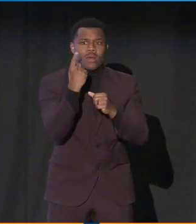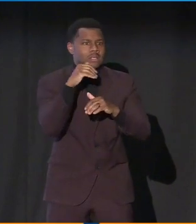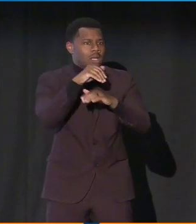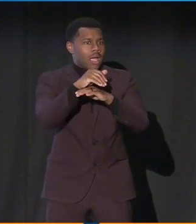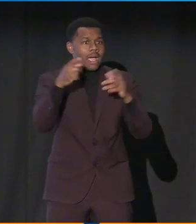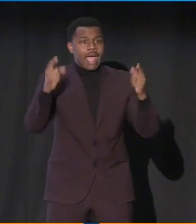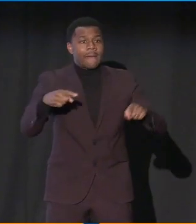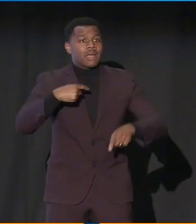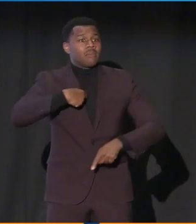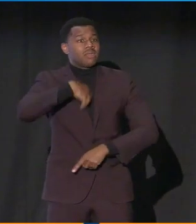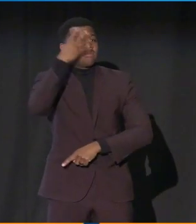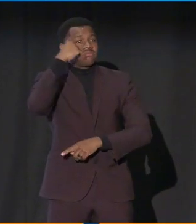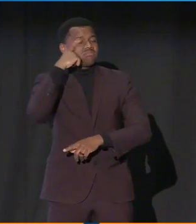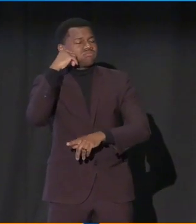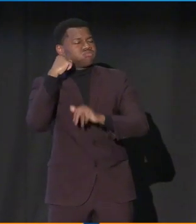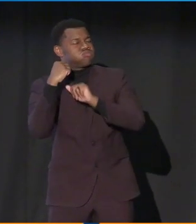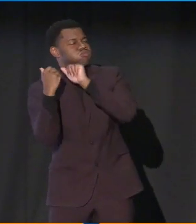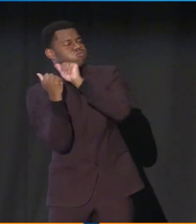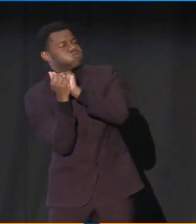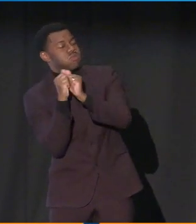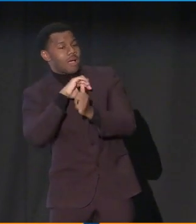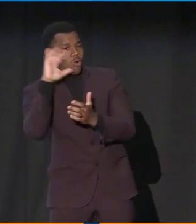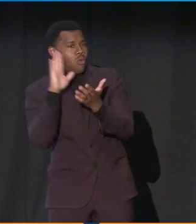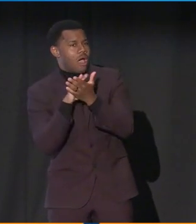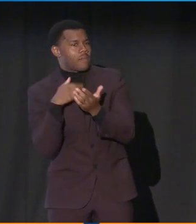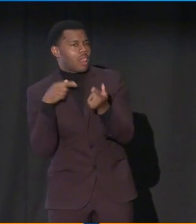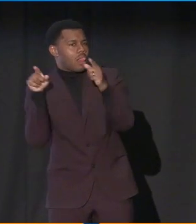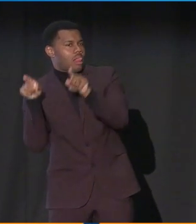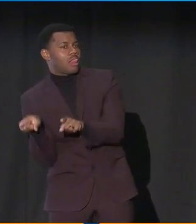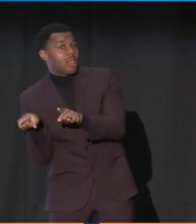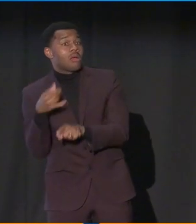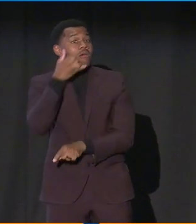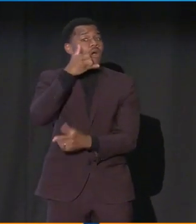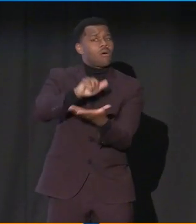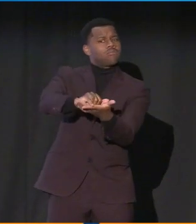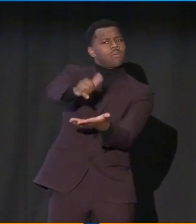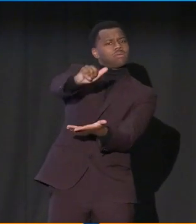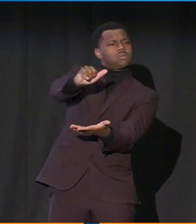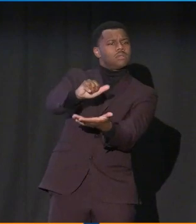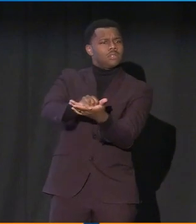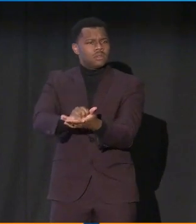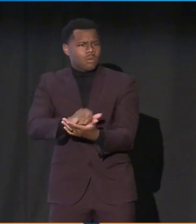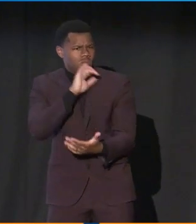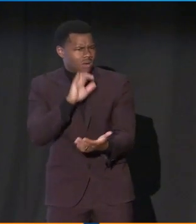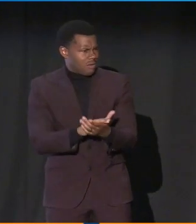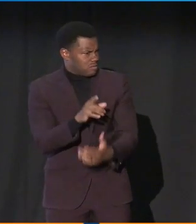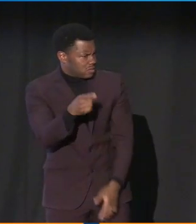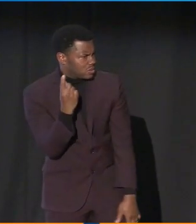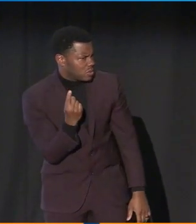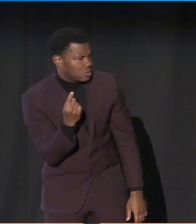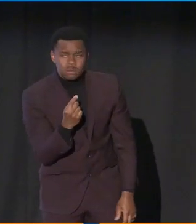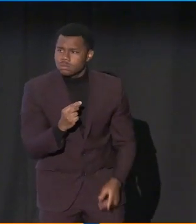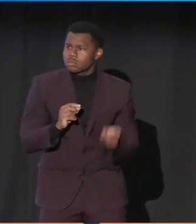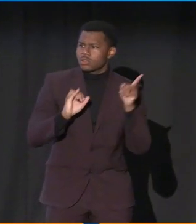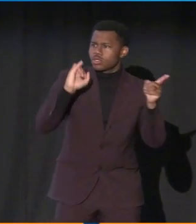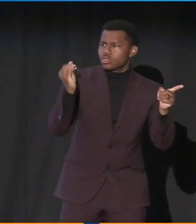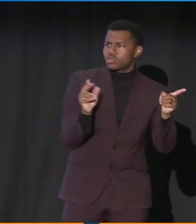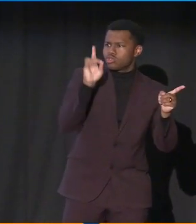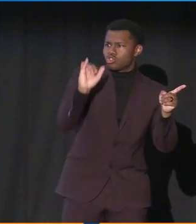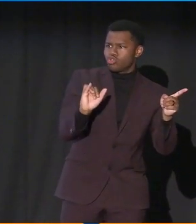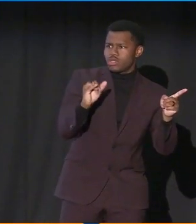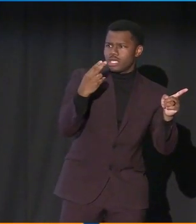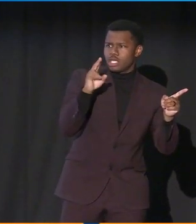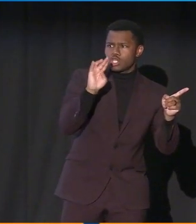middle of the night, I'm just sleeping and I'm laying next to my wife and all of a sudden the phone rings and my wife's like, who is that? I was like, it's Judy Heumann.